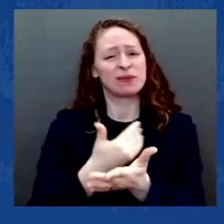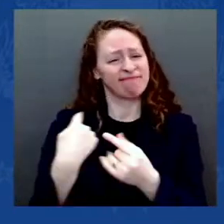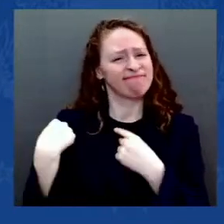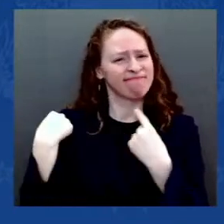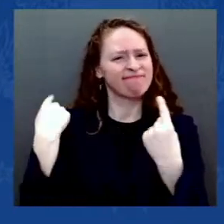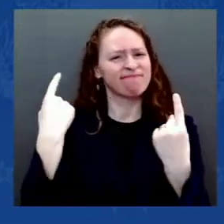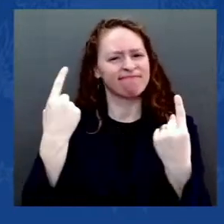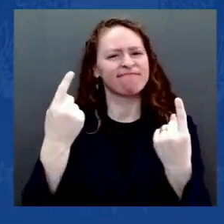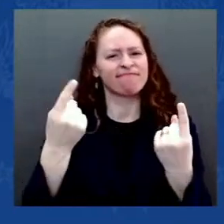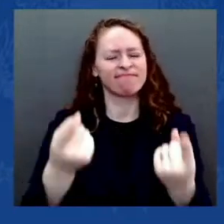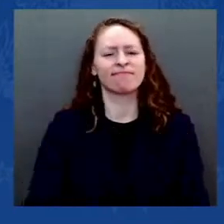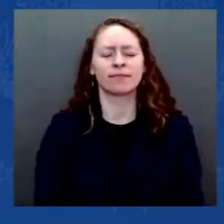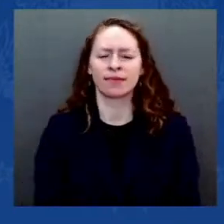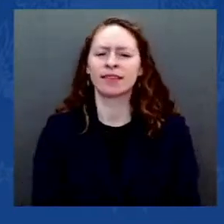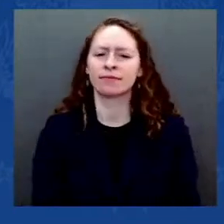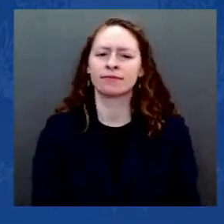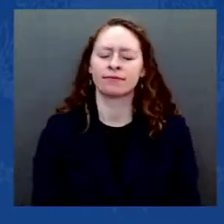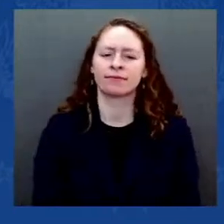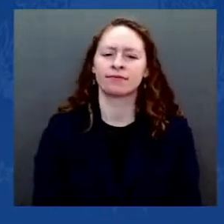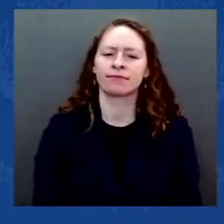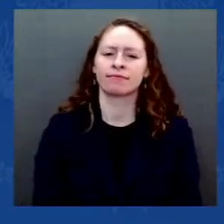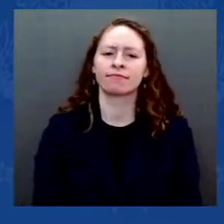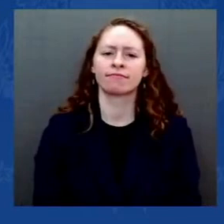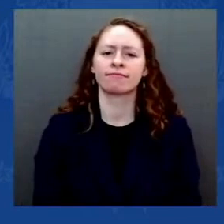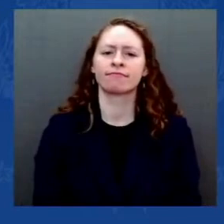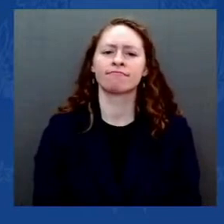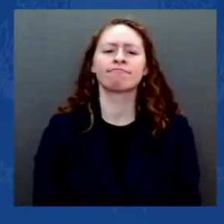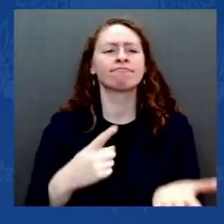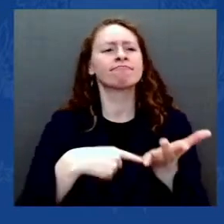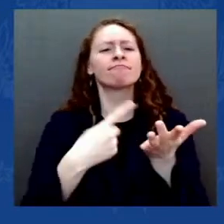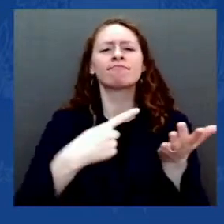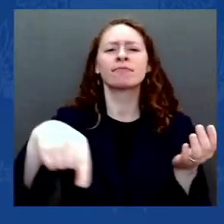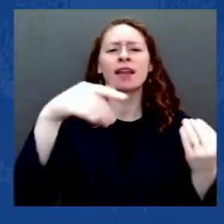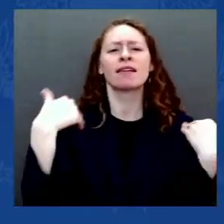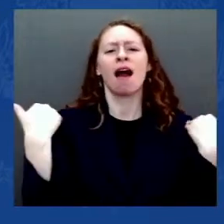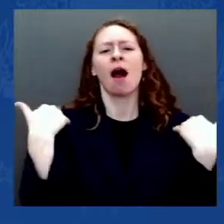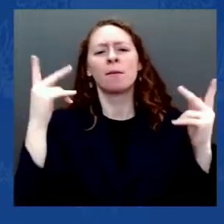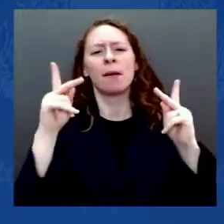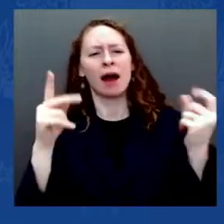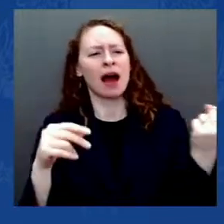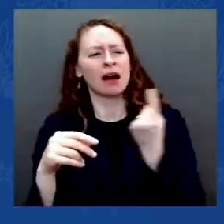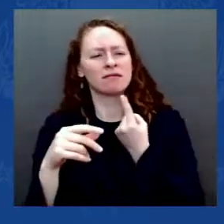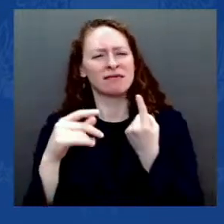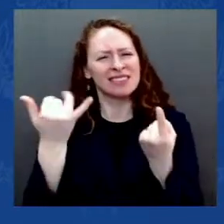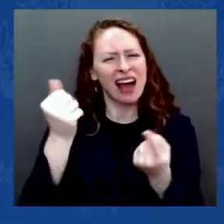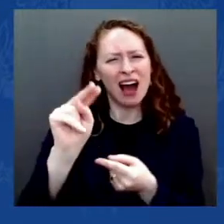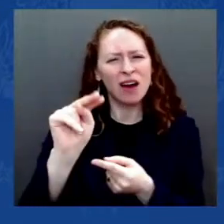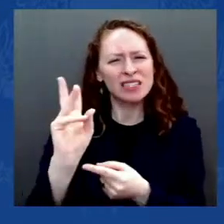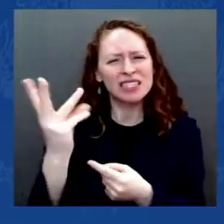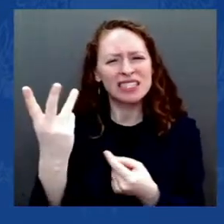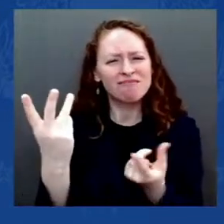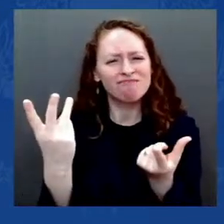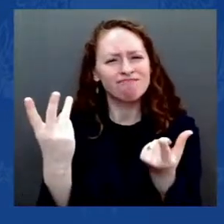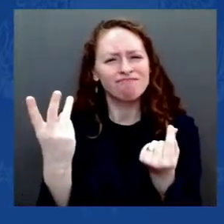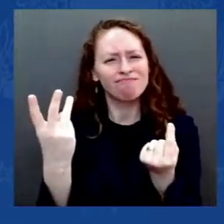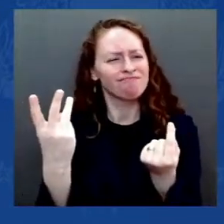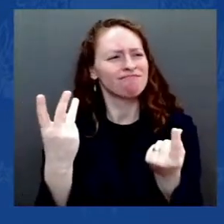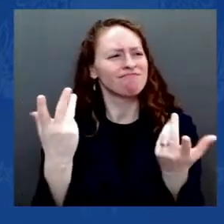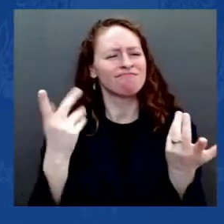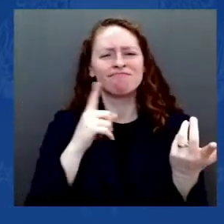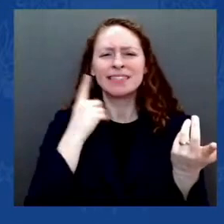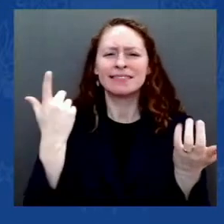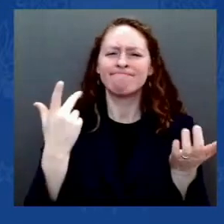I tell them is January 6th reflects the dual nature of